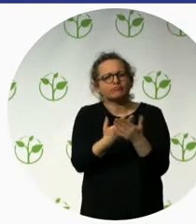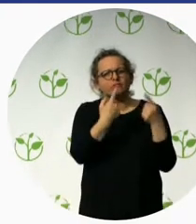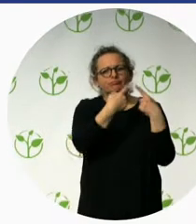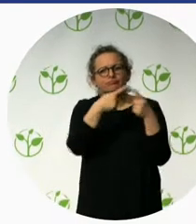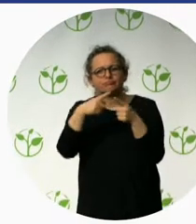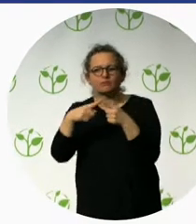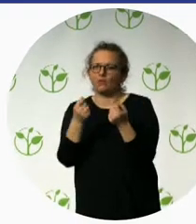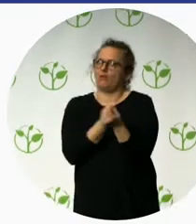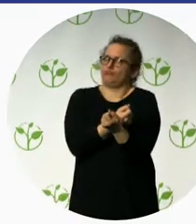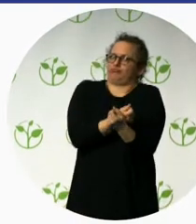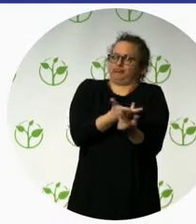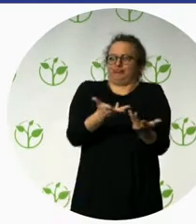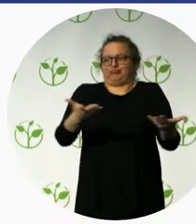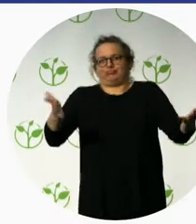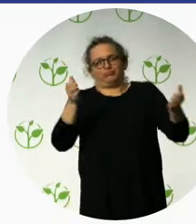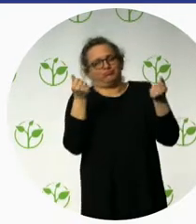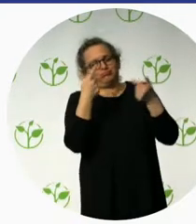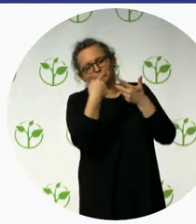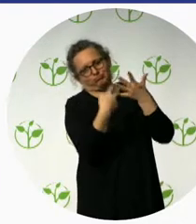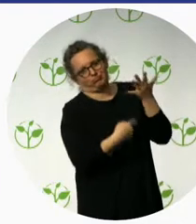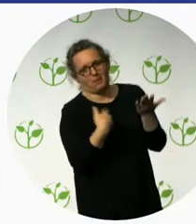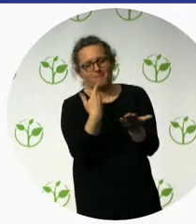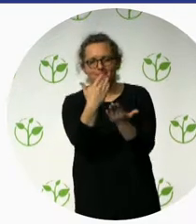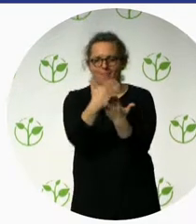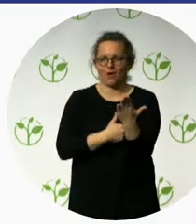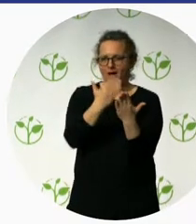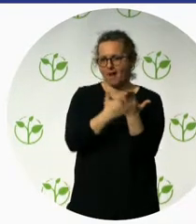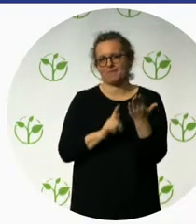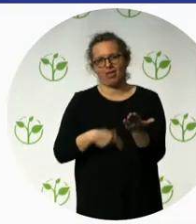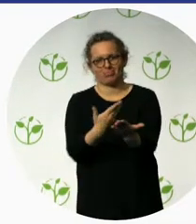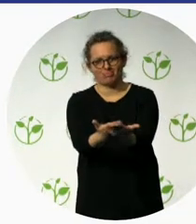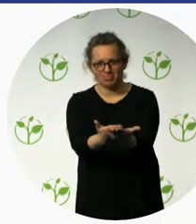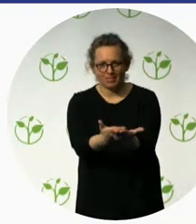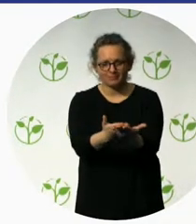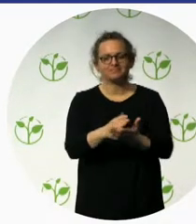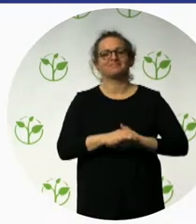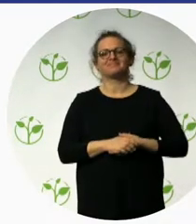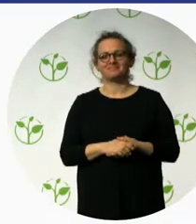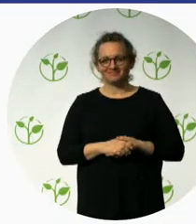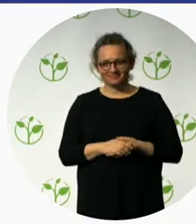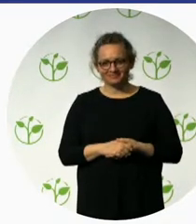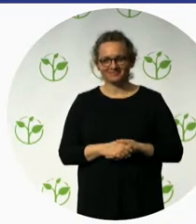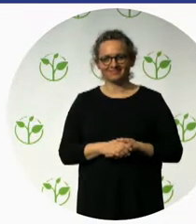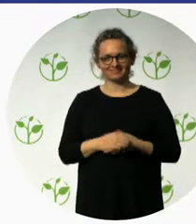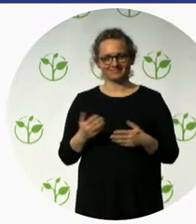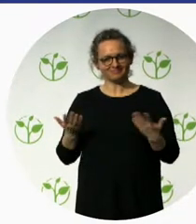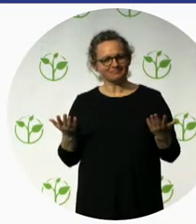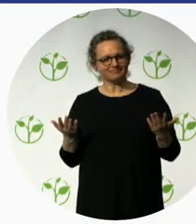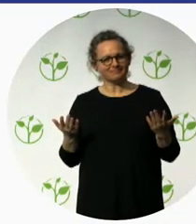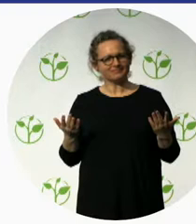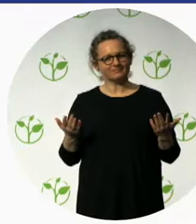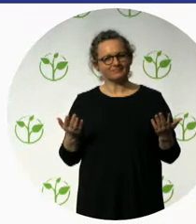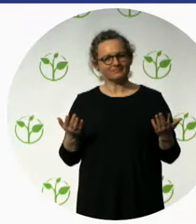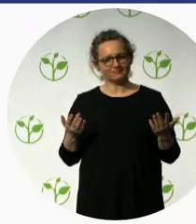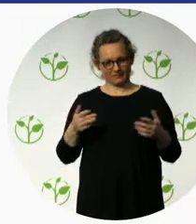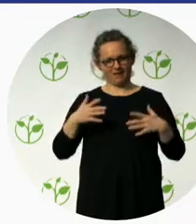more in details. We have a branch of accessible properties in Italy, one in Tuscany. I believe it's a known, it's a